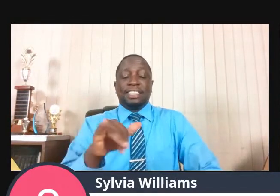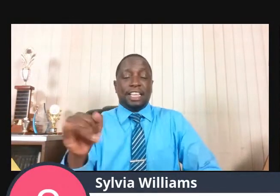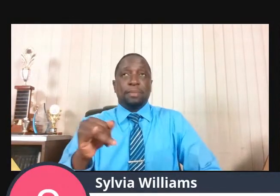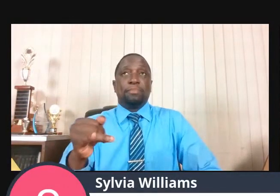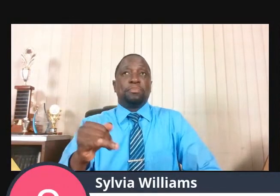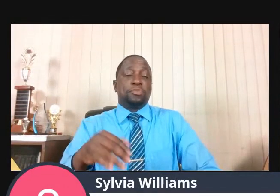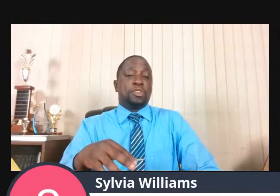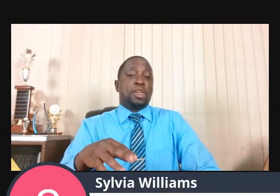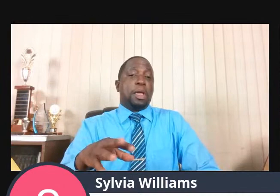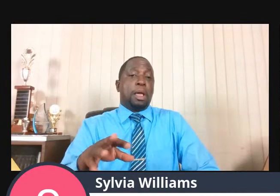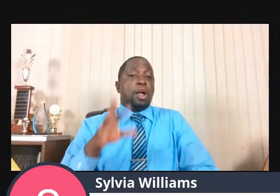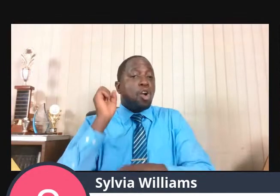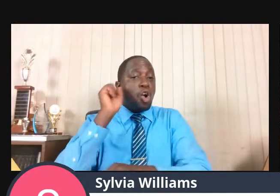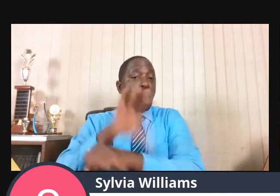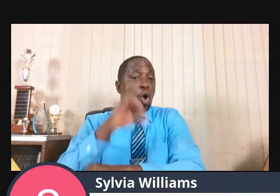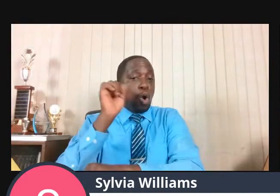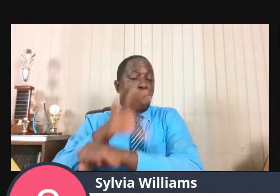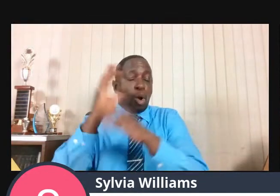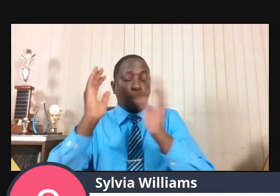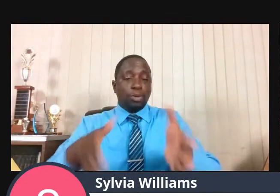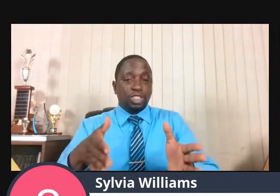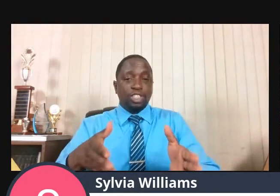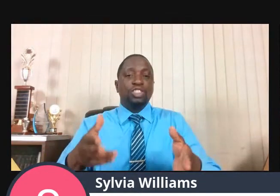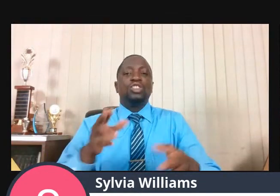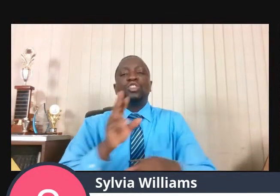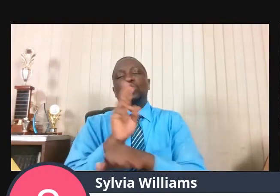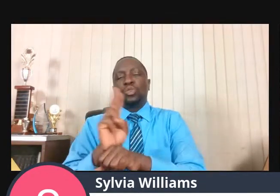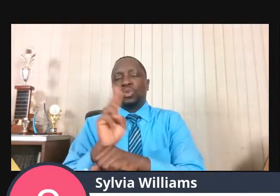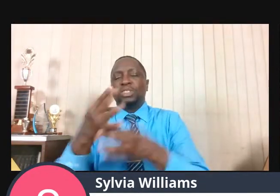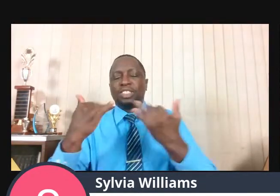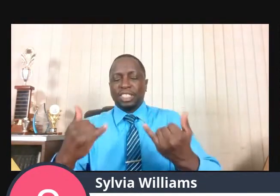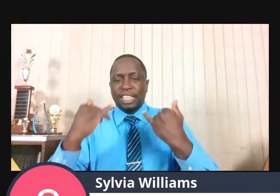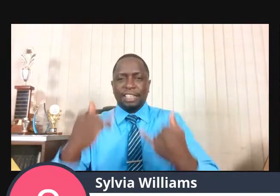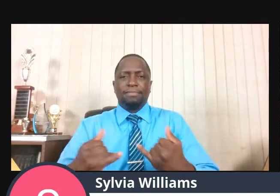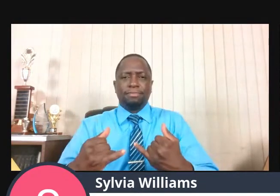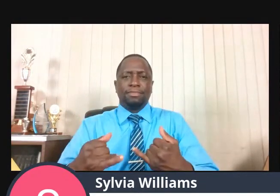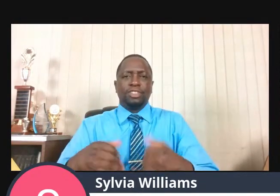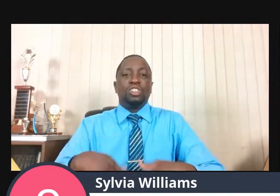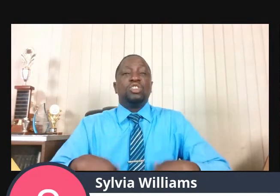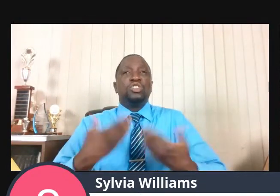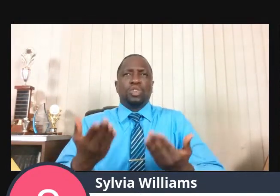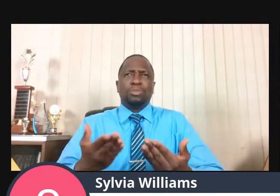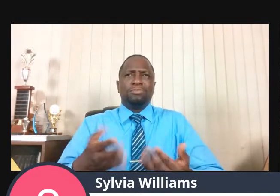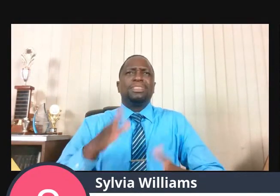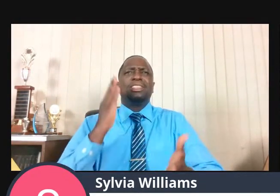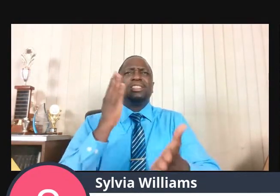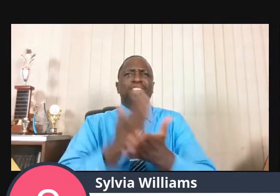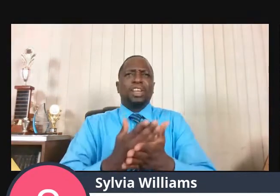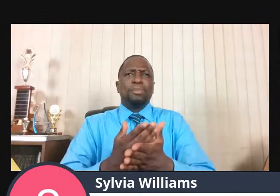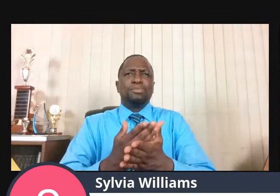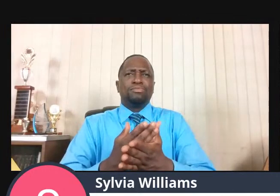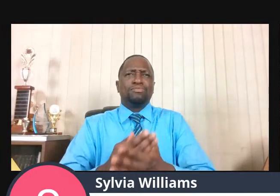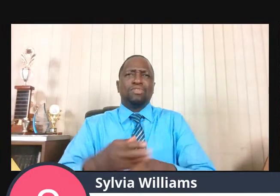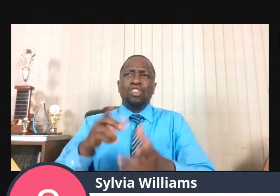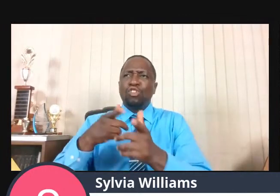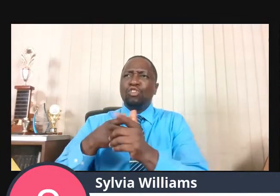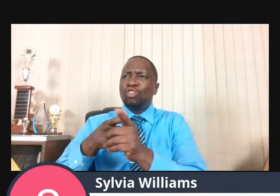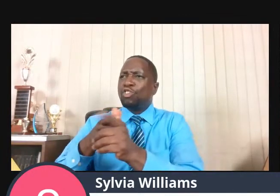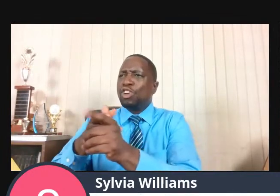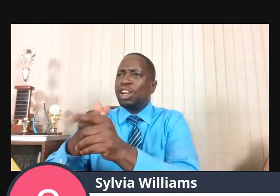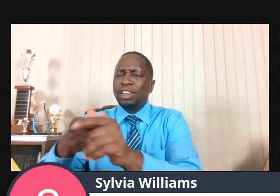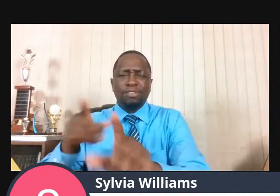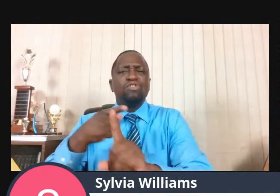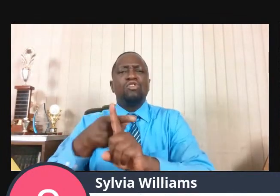So my brothers and sisters, hear me, stop running from counseling. Stop